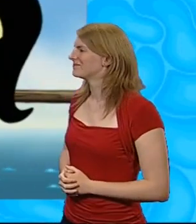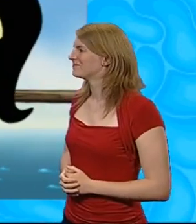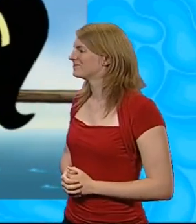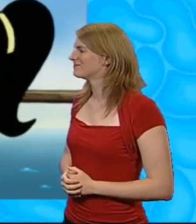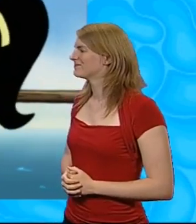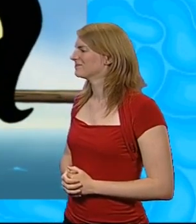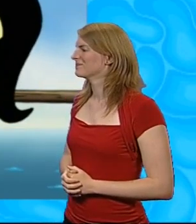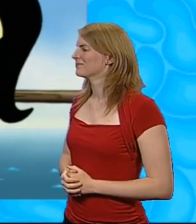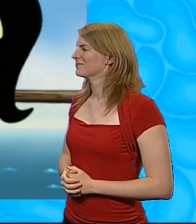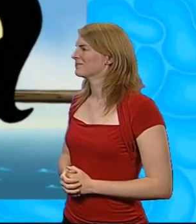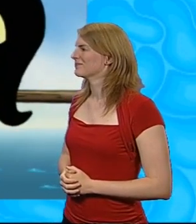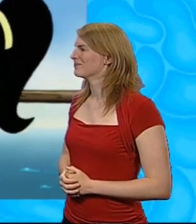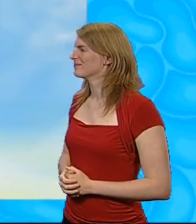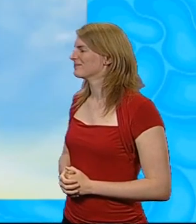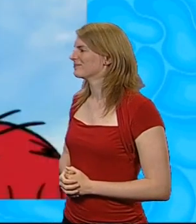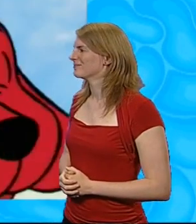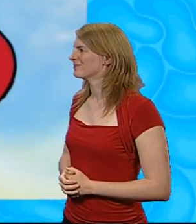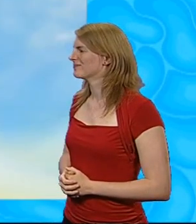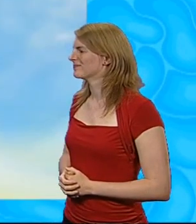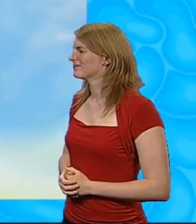Let's go. Thanks, Emily Elizabeth.